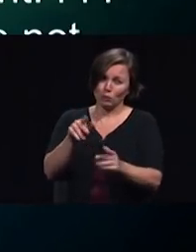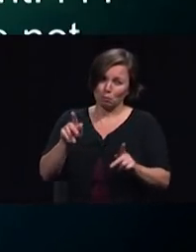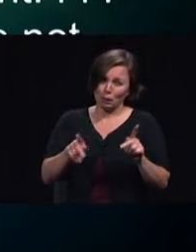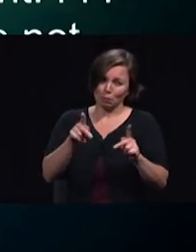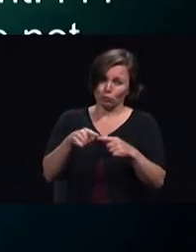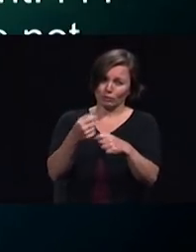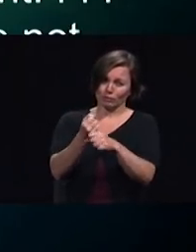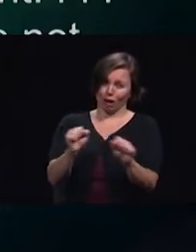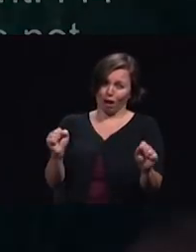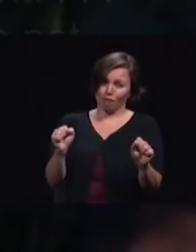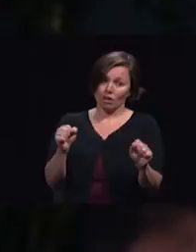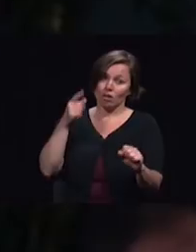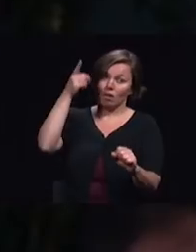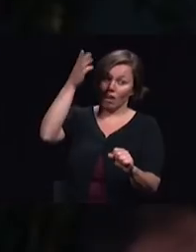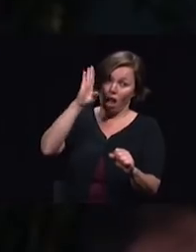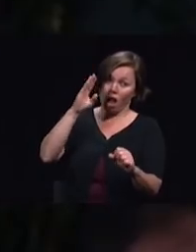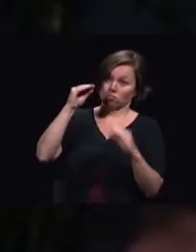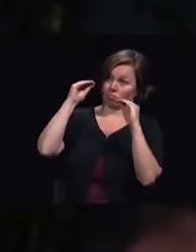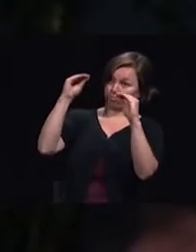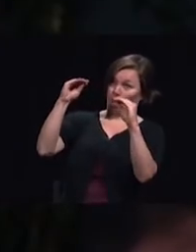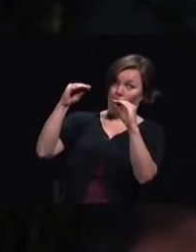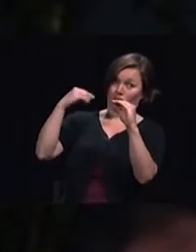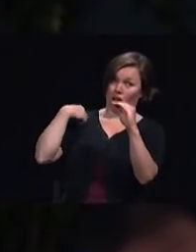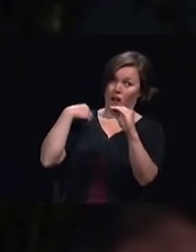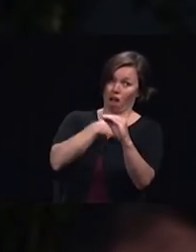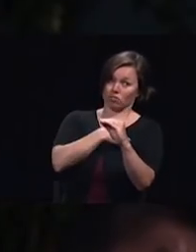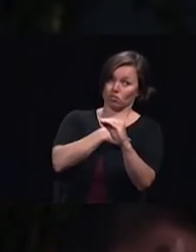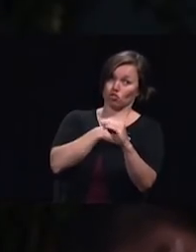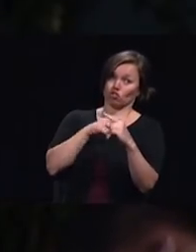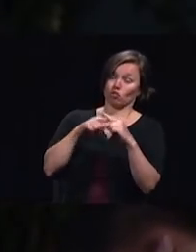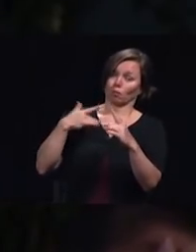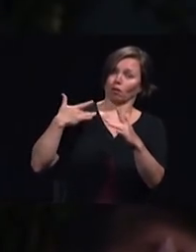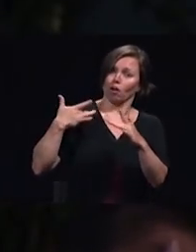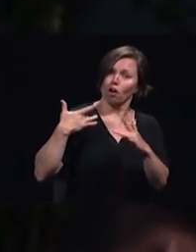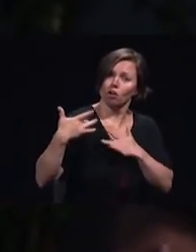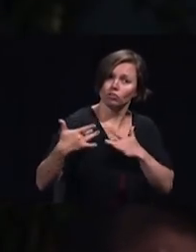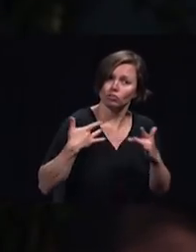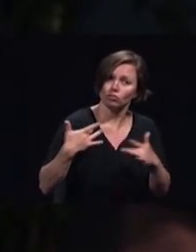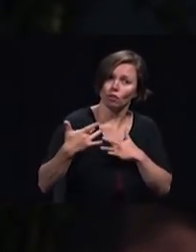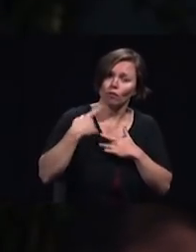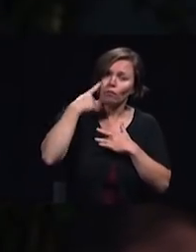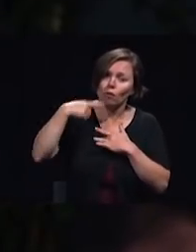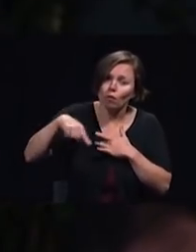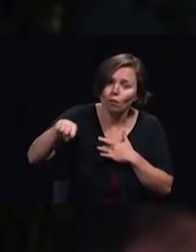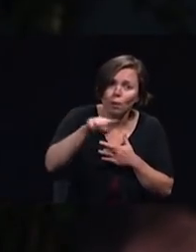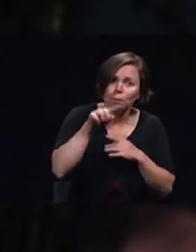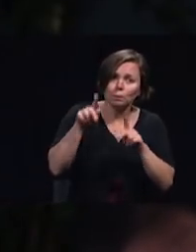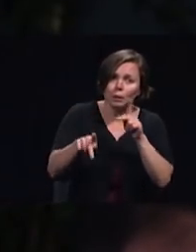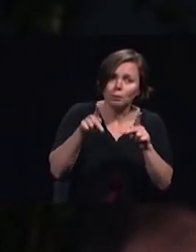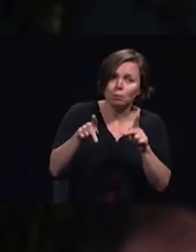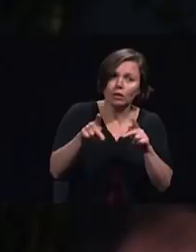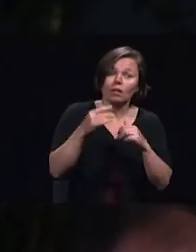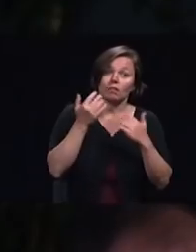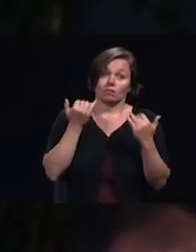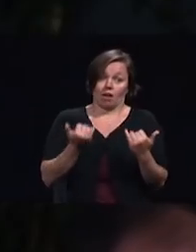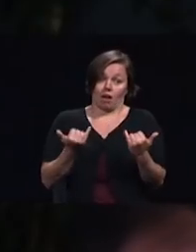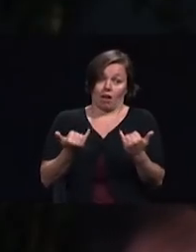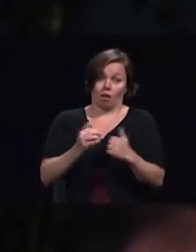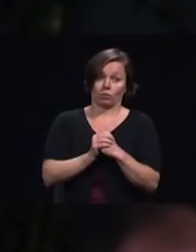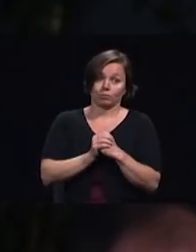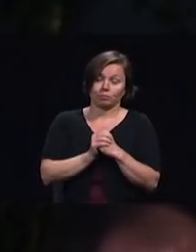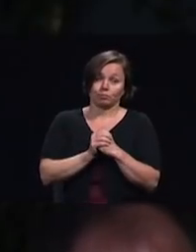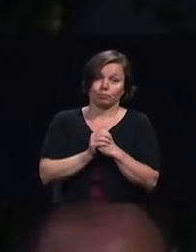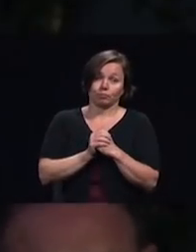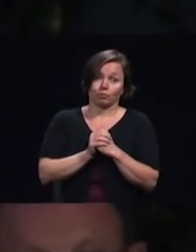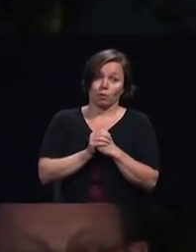lesson of showing concern for the people of cities before it is too late prophets and kings page 274 says